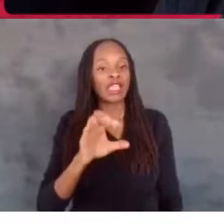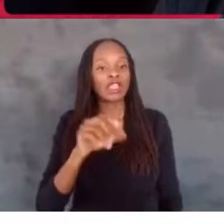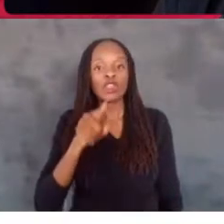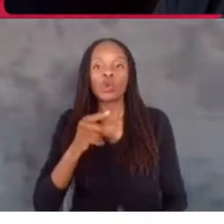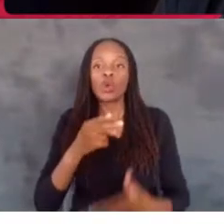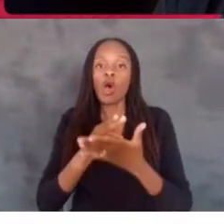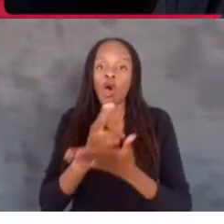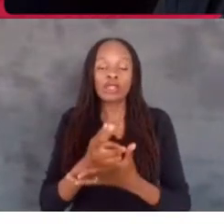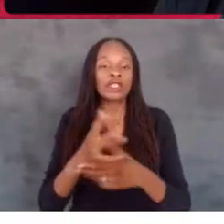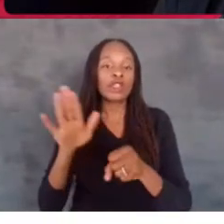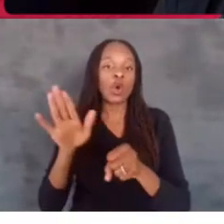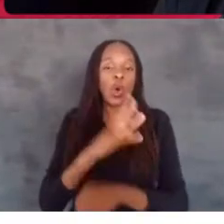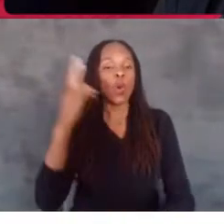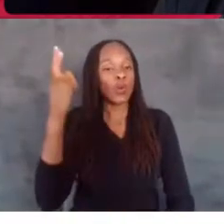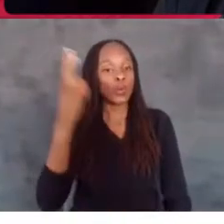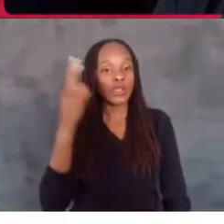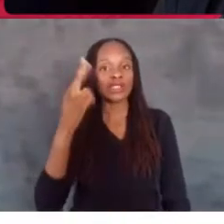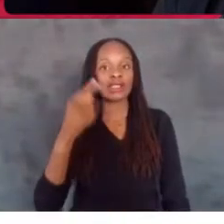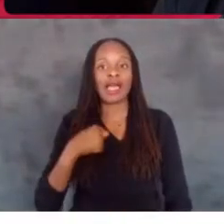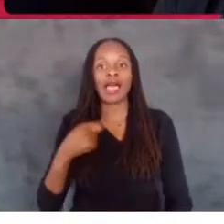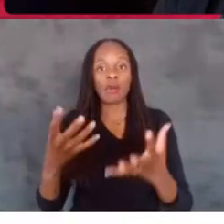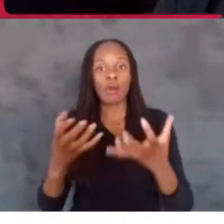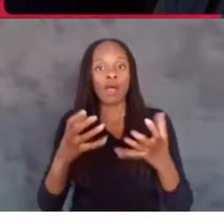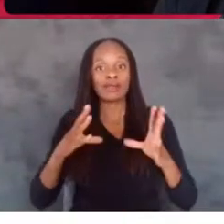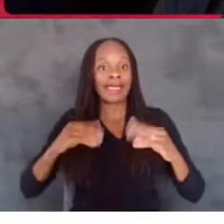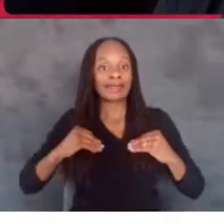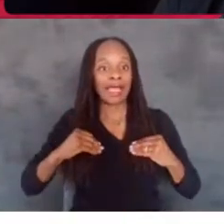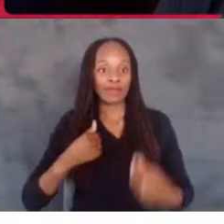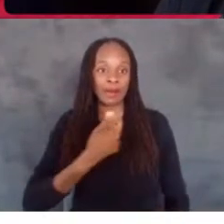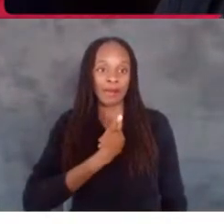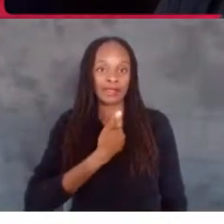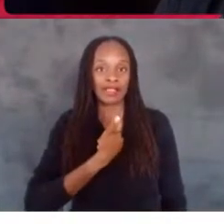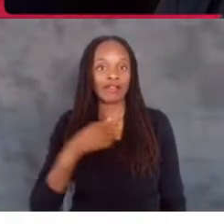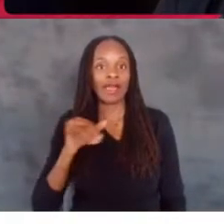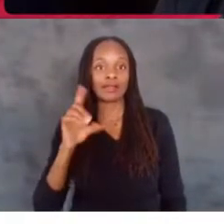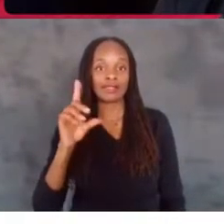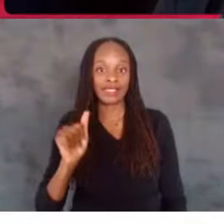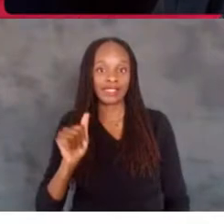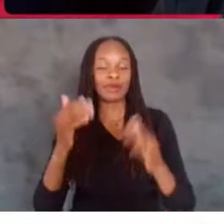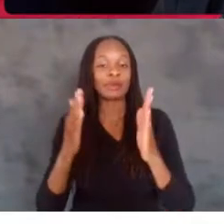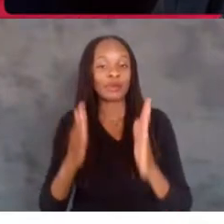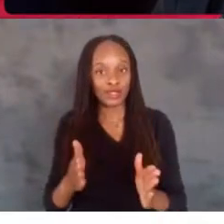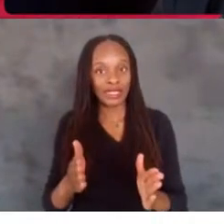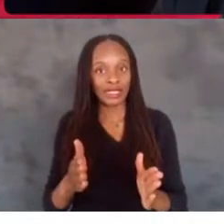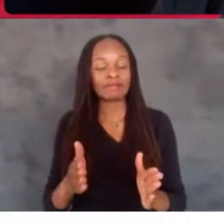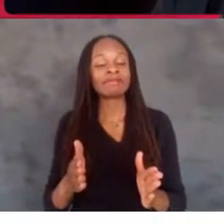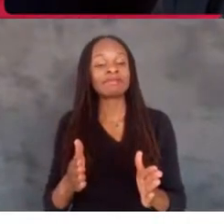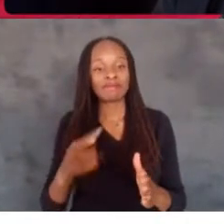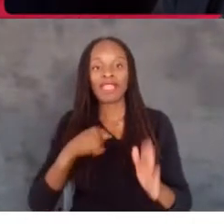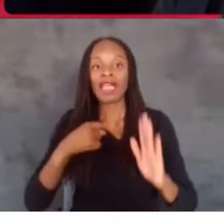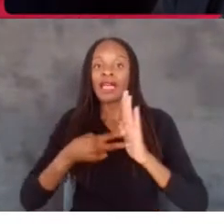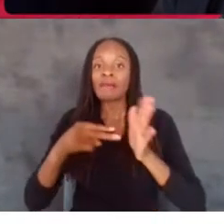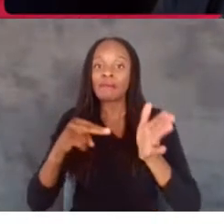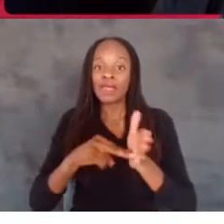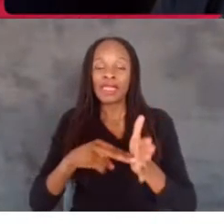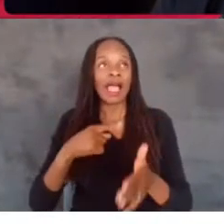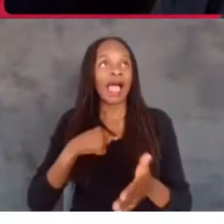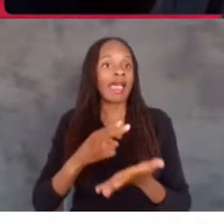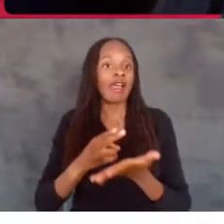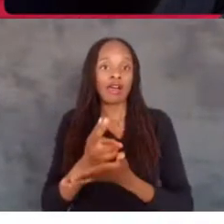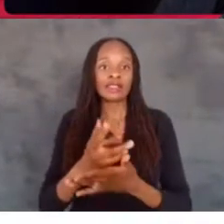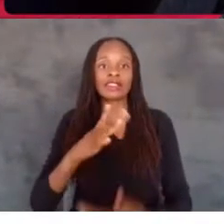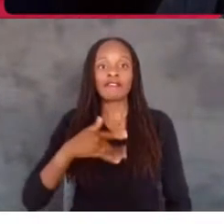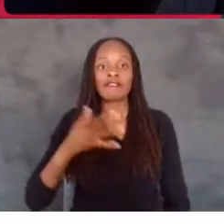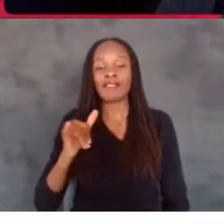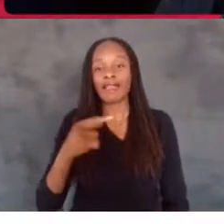the whole reason I want to accept myself as a disabled person. Like, I mean, I honestly felt like